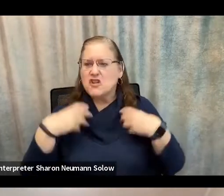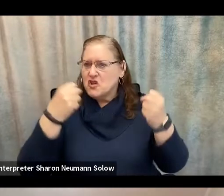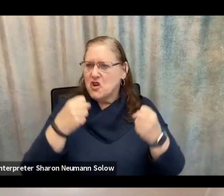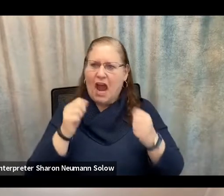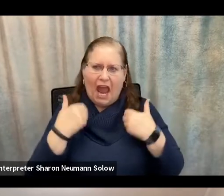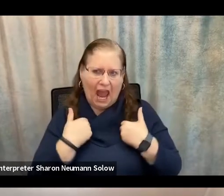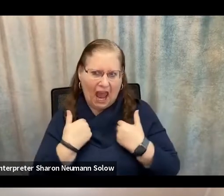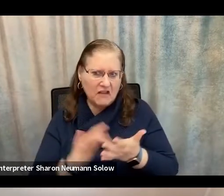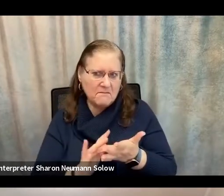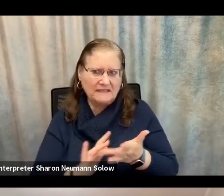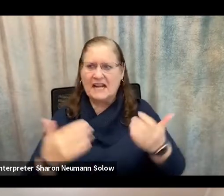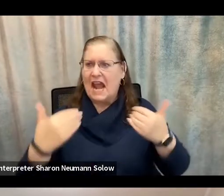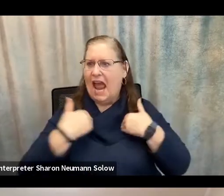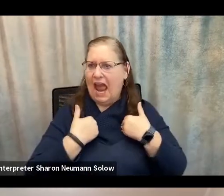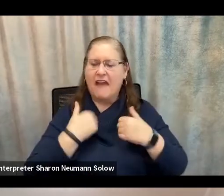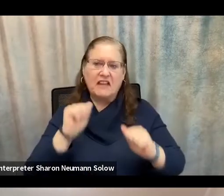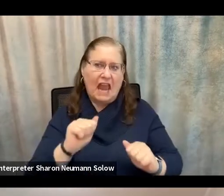related to coronavirus.